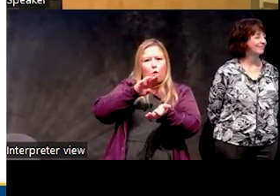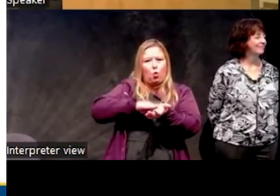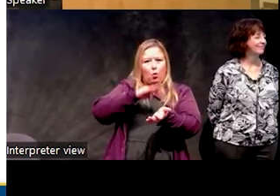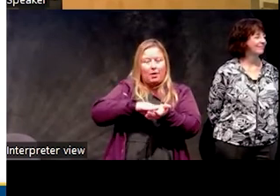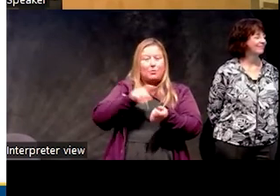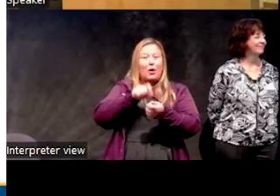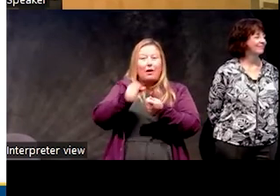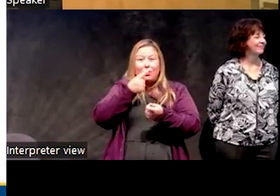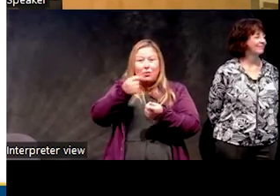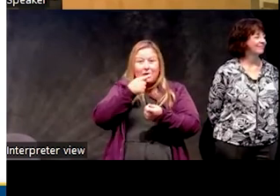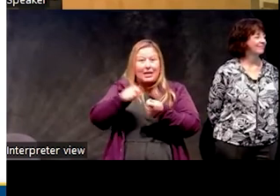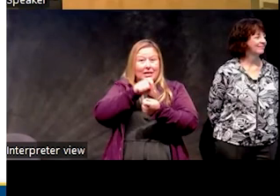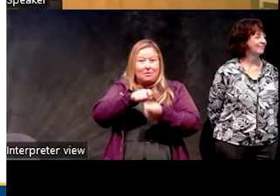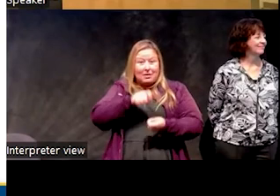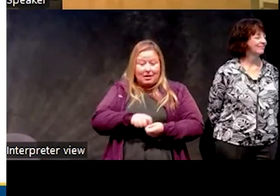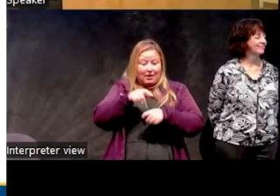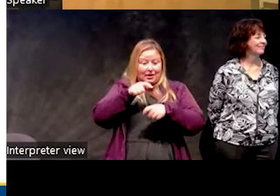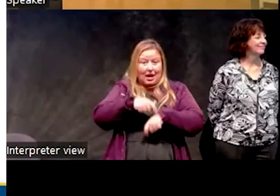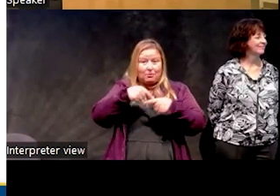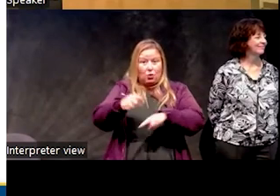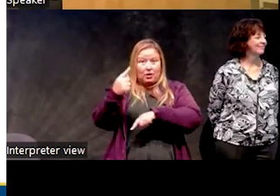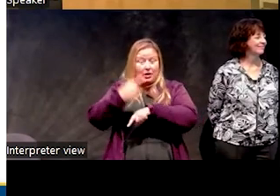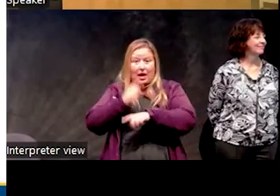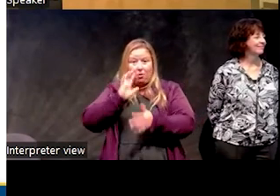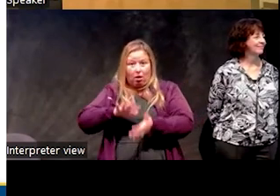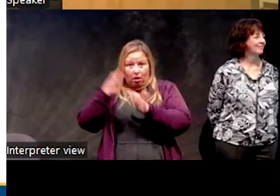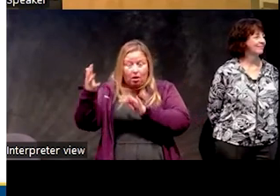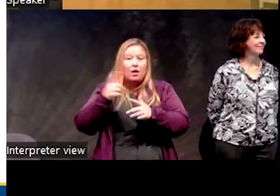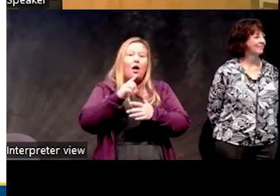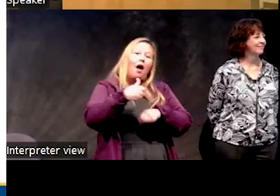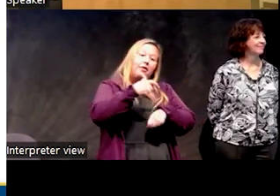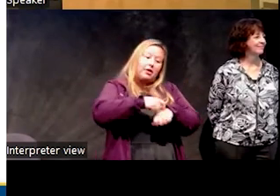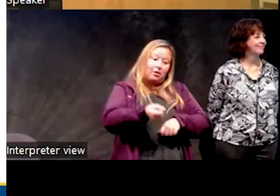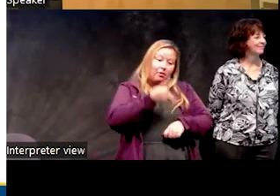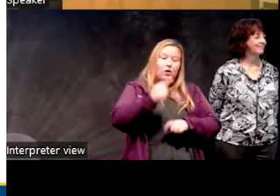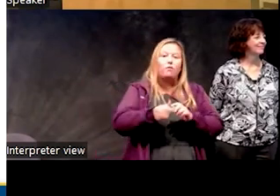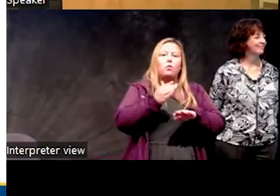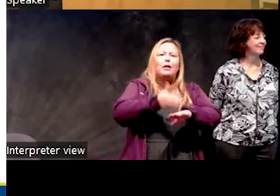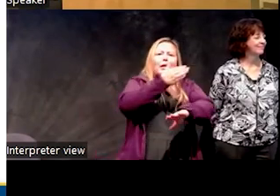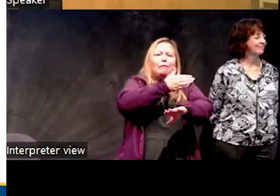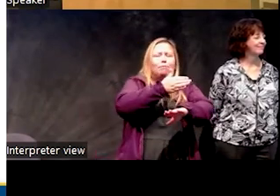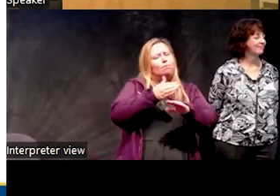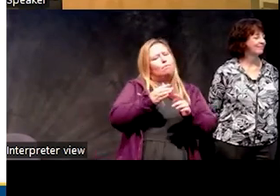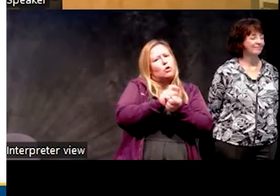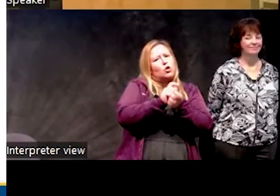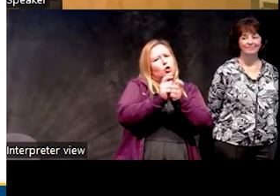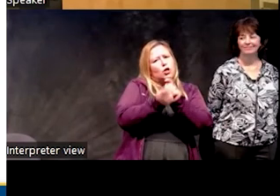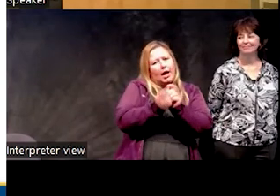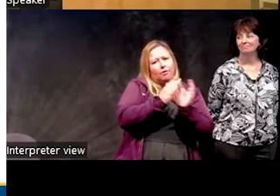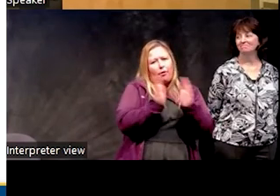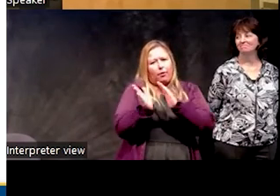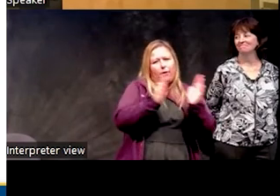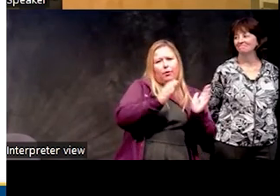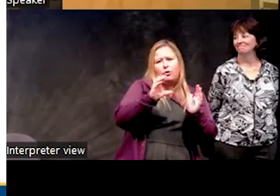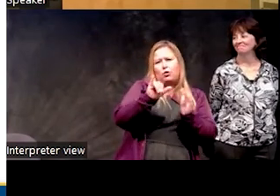times of the day, it's completely inert. If you take it a different time of the day, it will advance your circadian rhythm by two to three hours. If you take it an